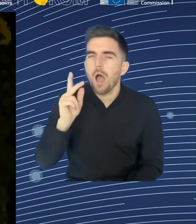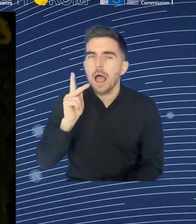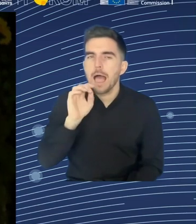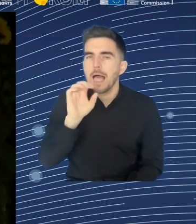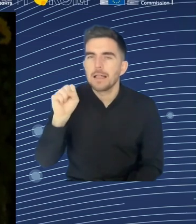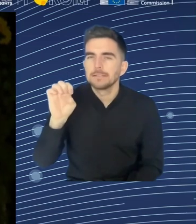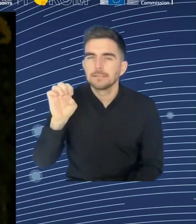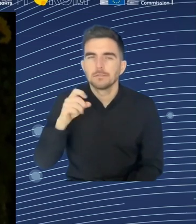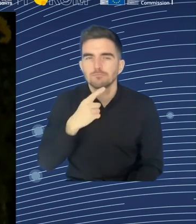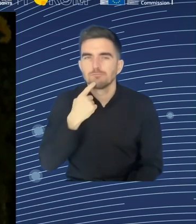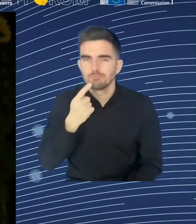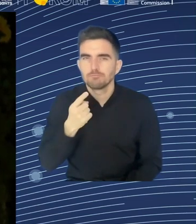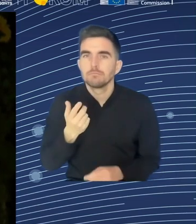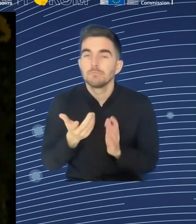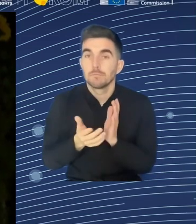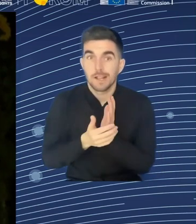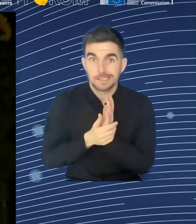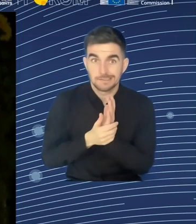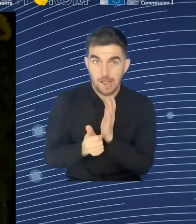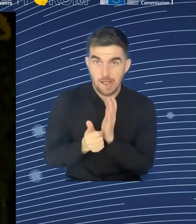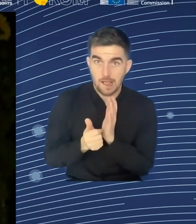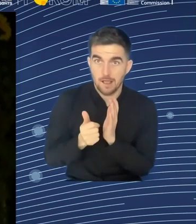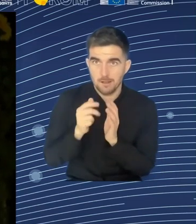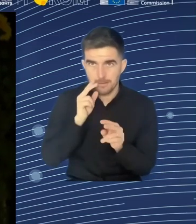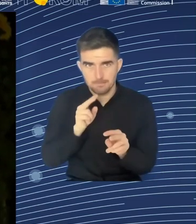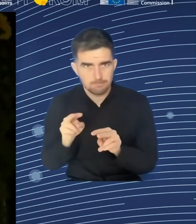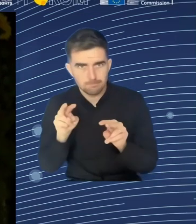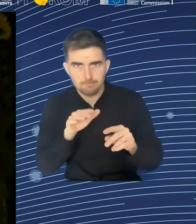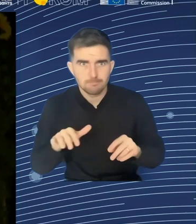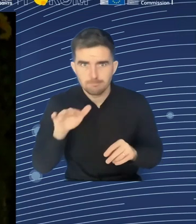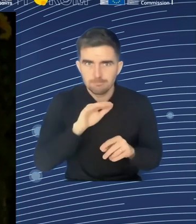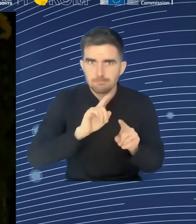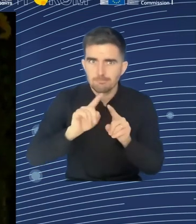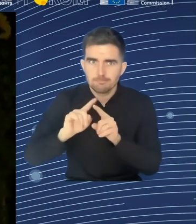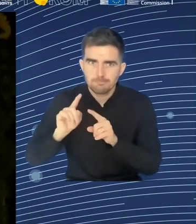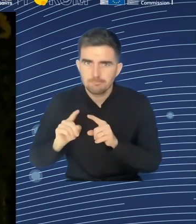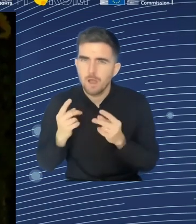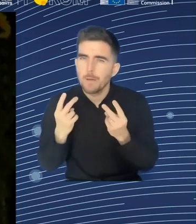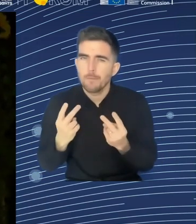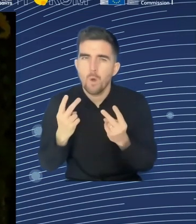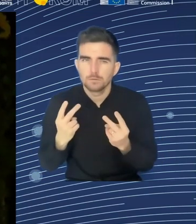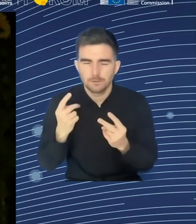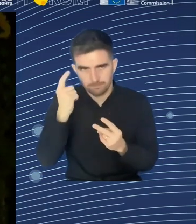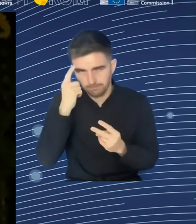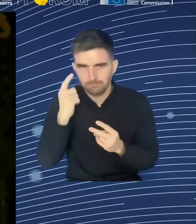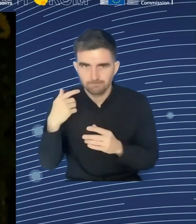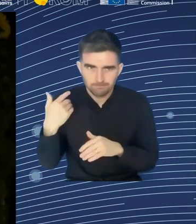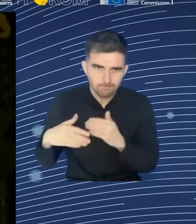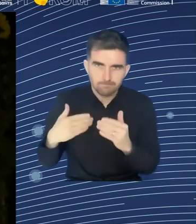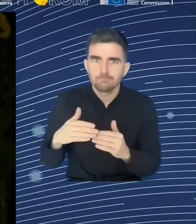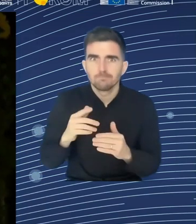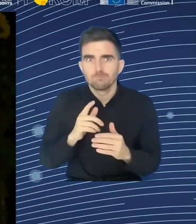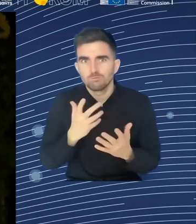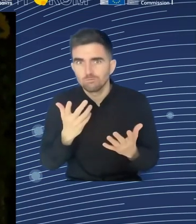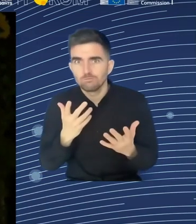it's really about making sure that employers are able to recognise the way in which people have accumulated this experience